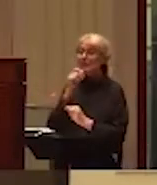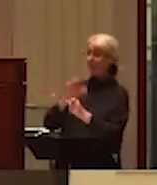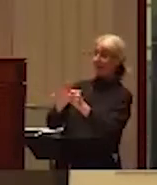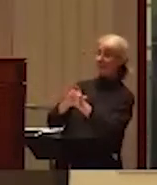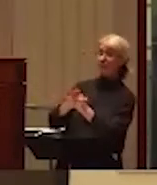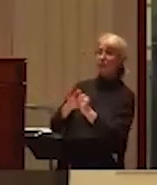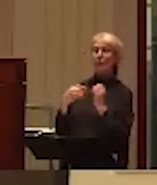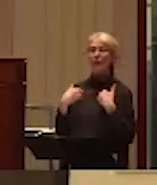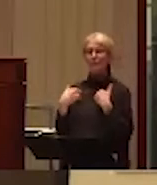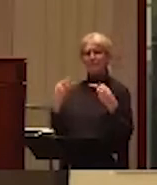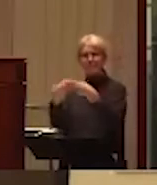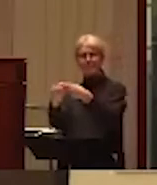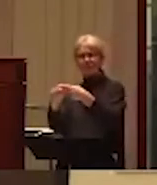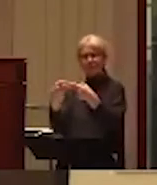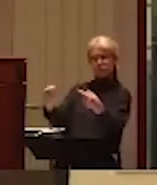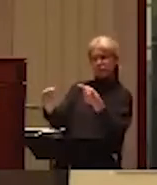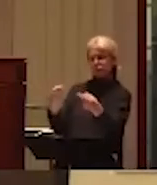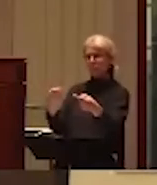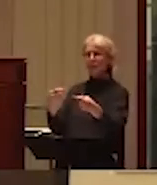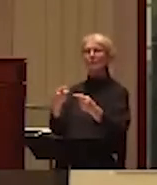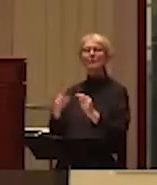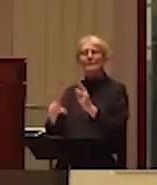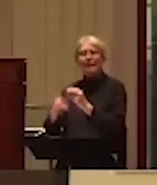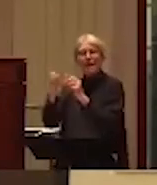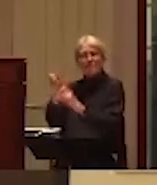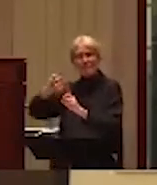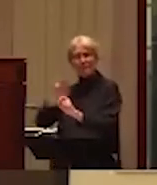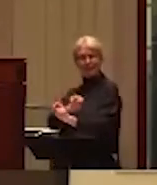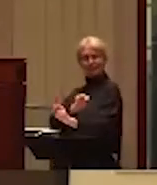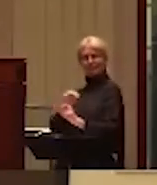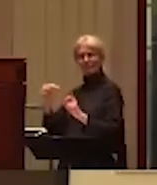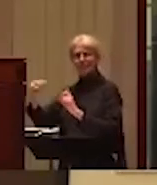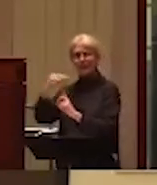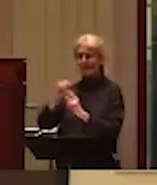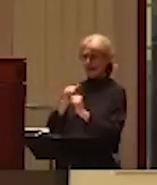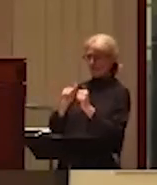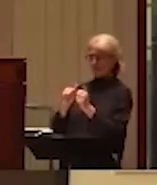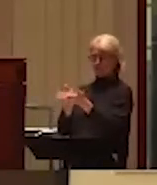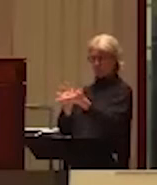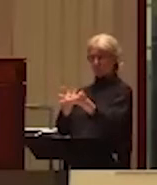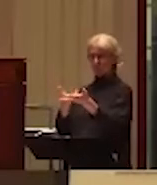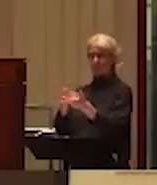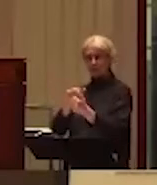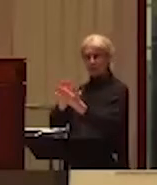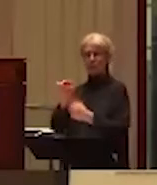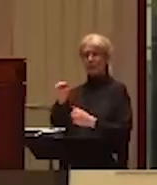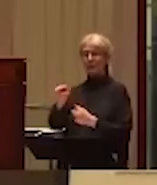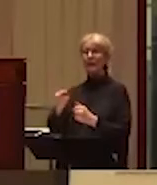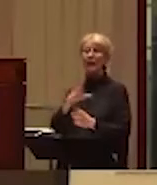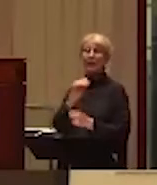present new ways of looking at the world, uh, be daring and creative and decidedly unconventional and distinctly